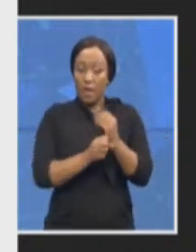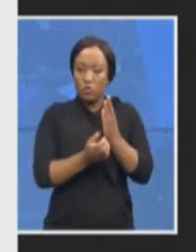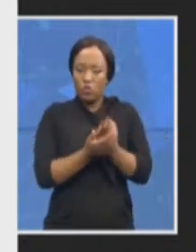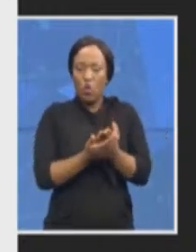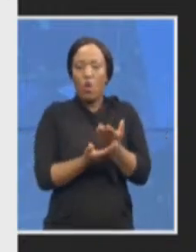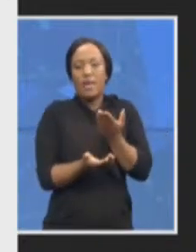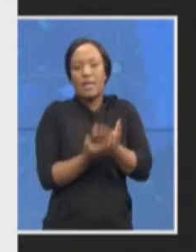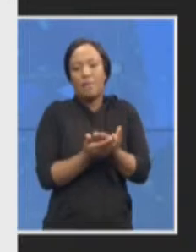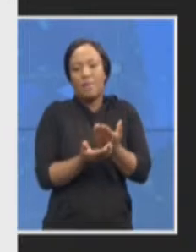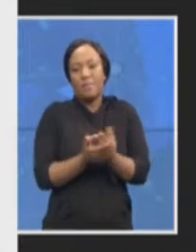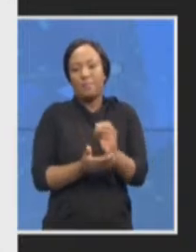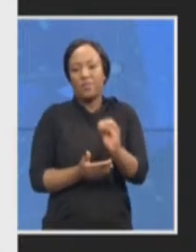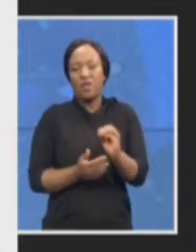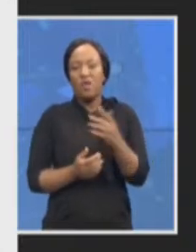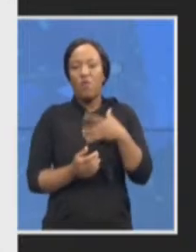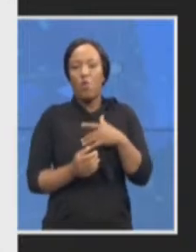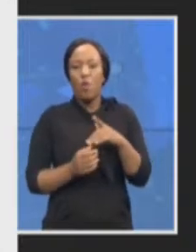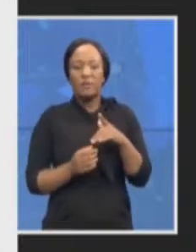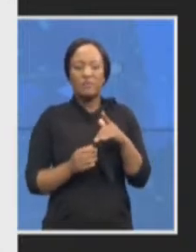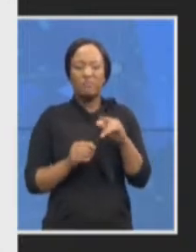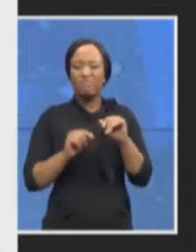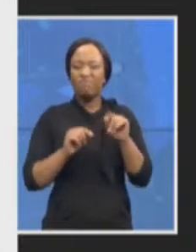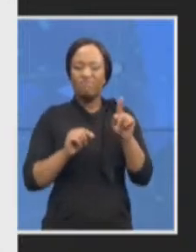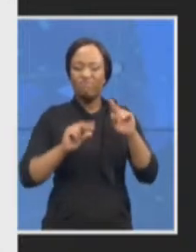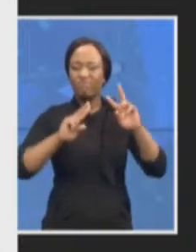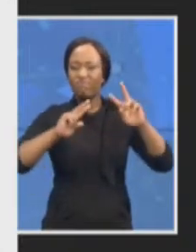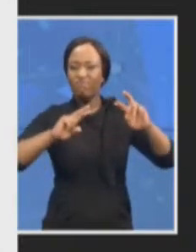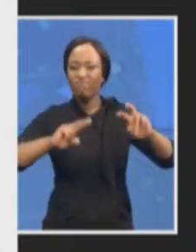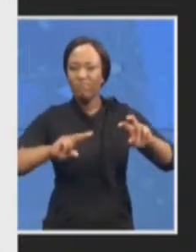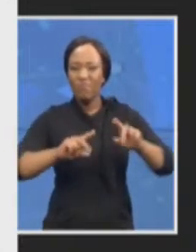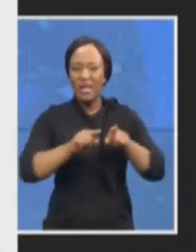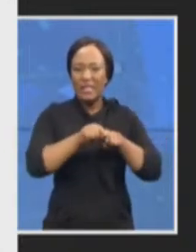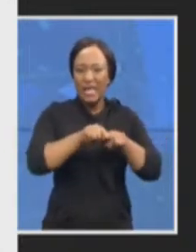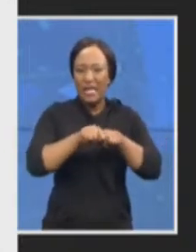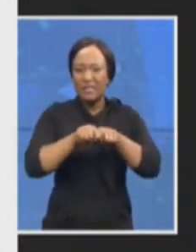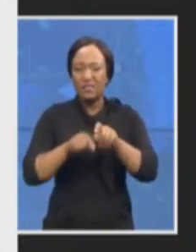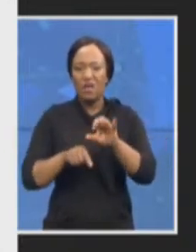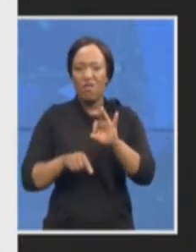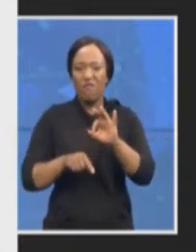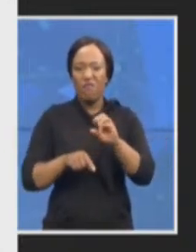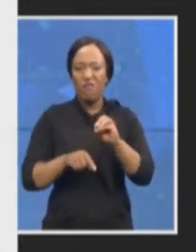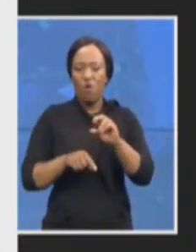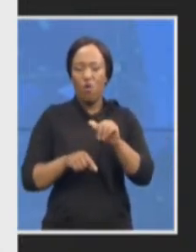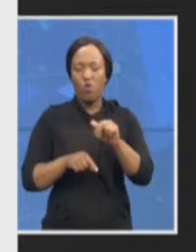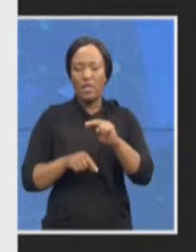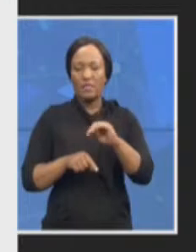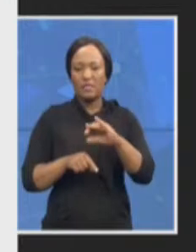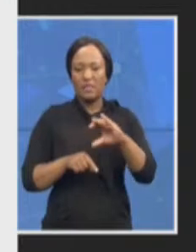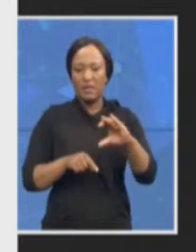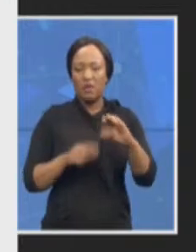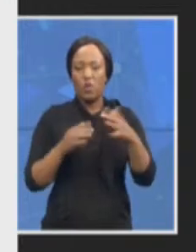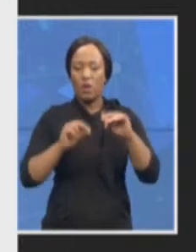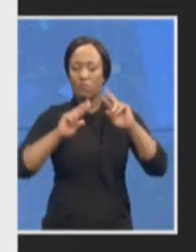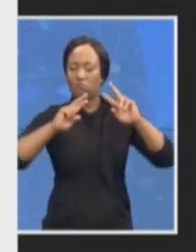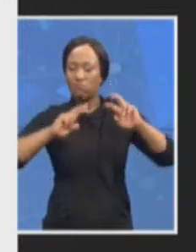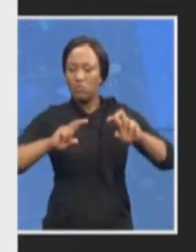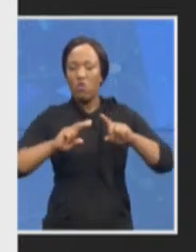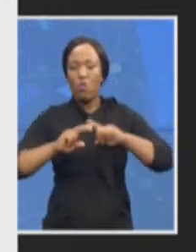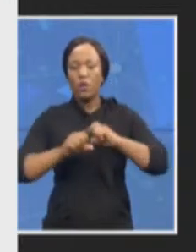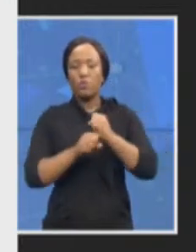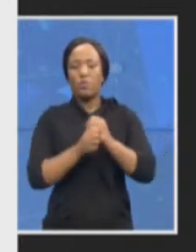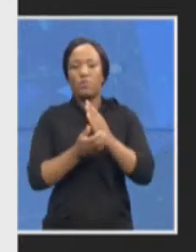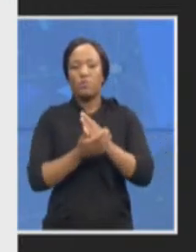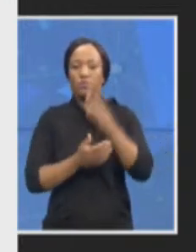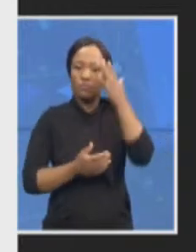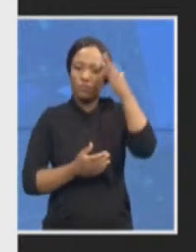a lot of work is happening in that regard to enhance the capacity of the state to do the forensic work required in